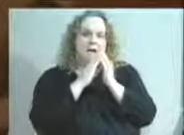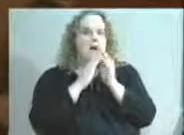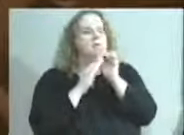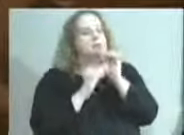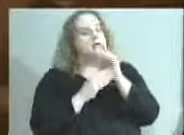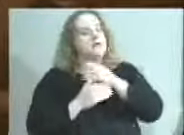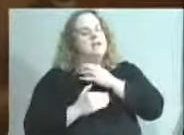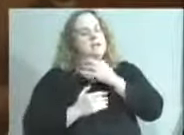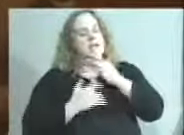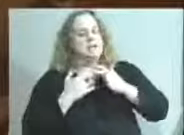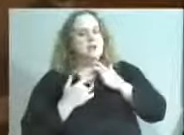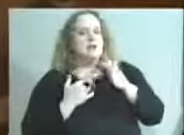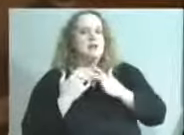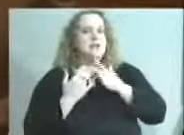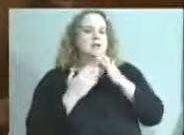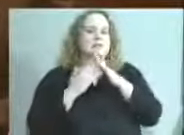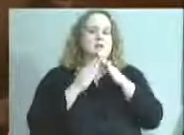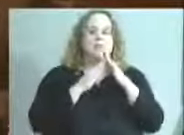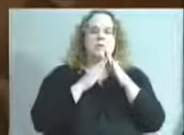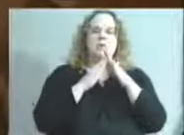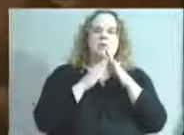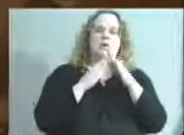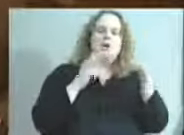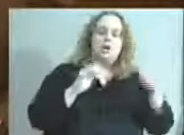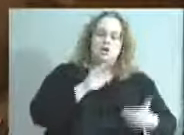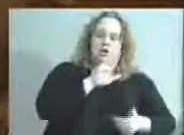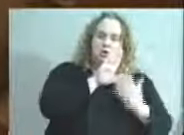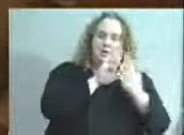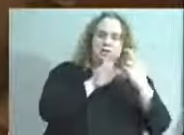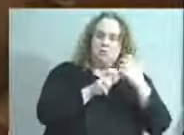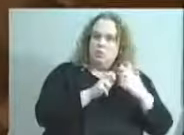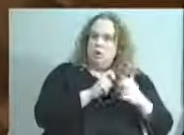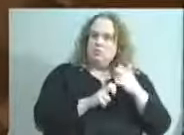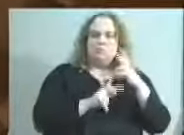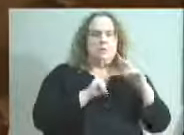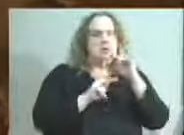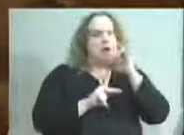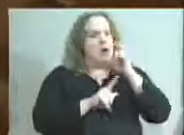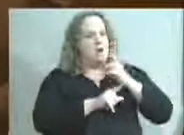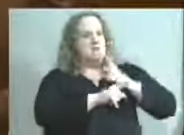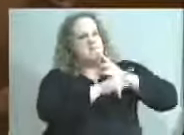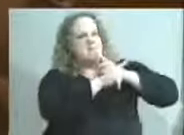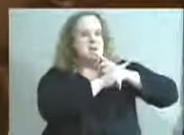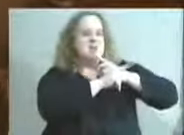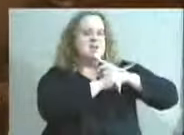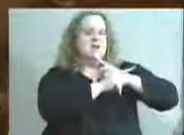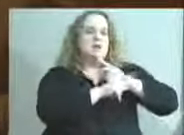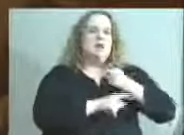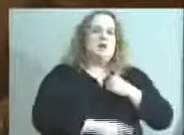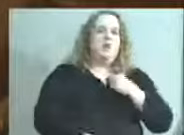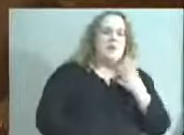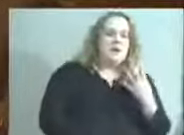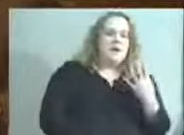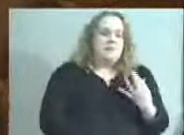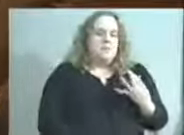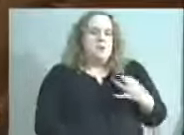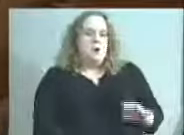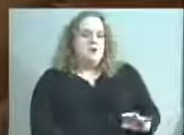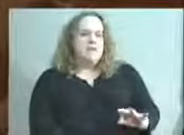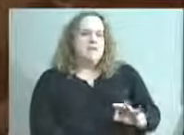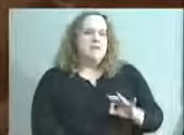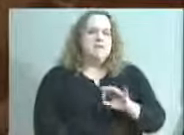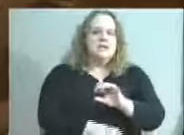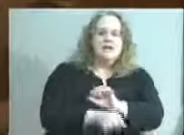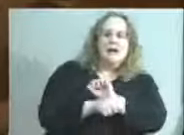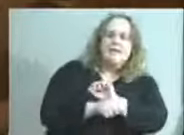community of people rallying around that, addressing issues in a non-defensive way around white privilege, around the legacy of